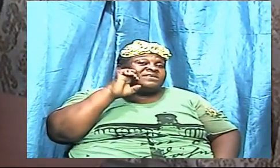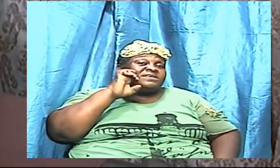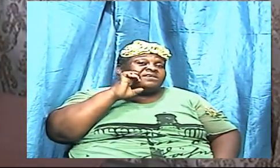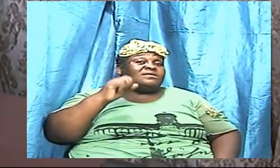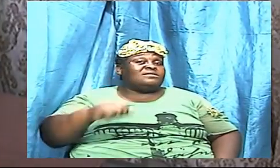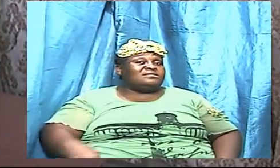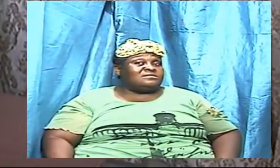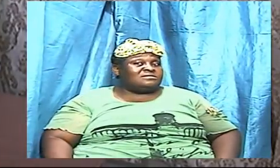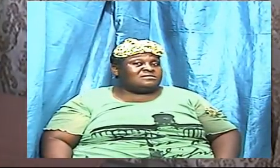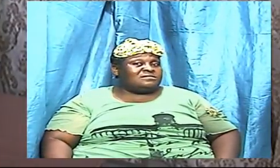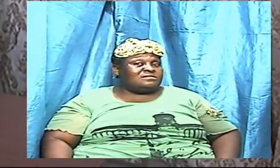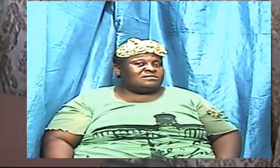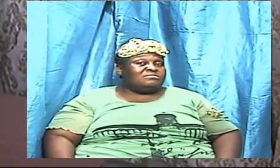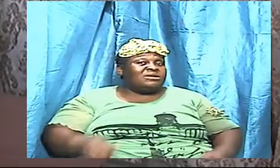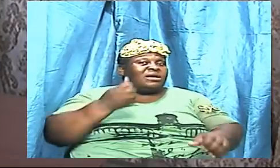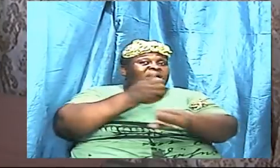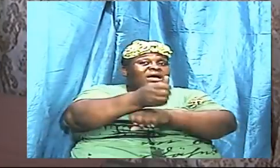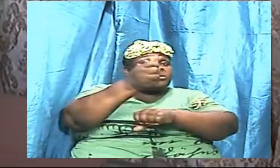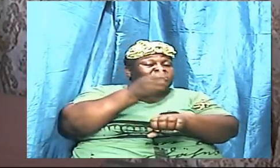around from